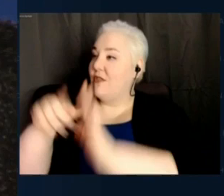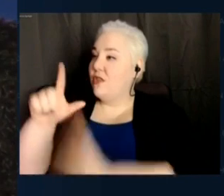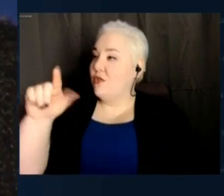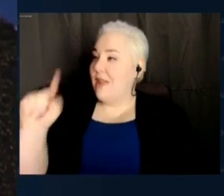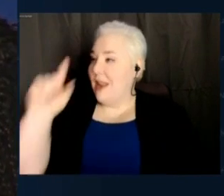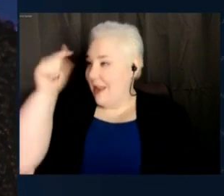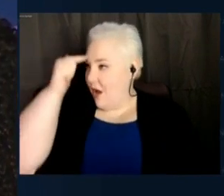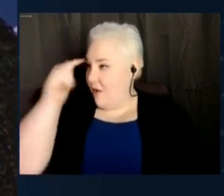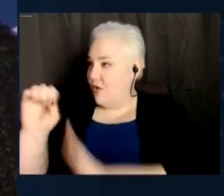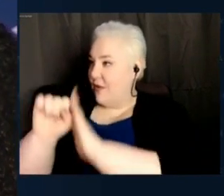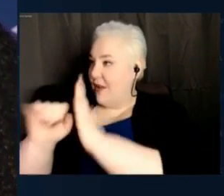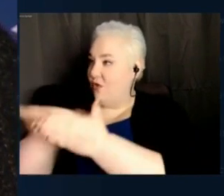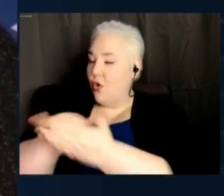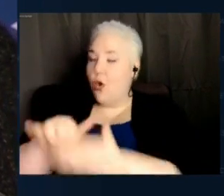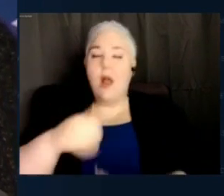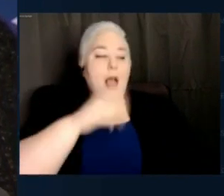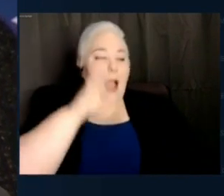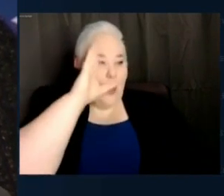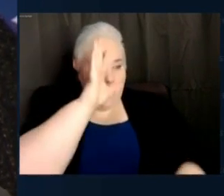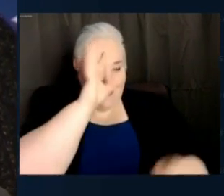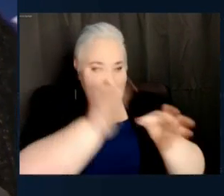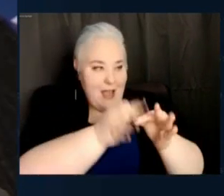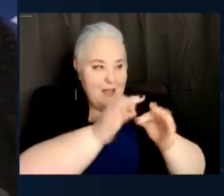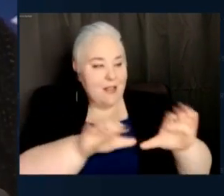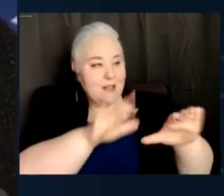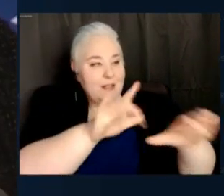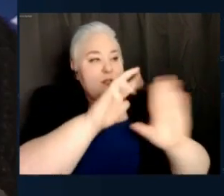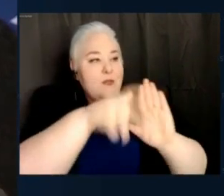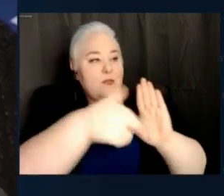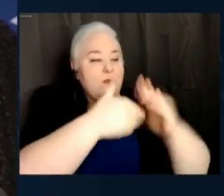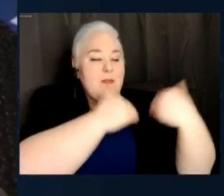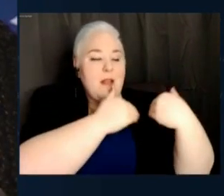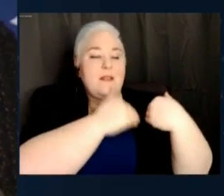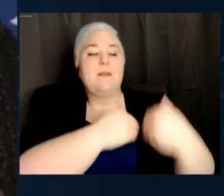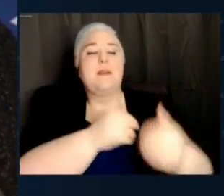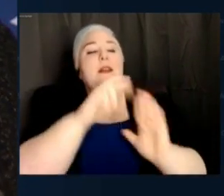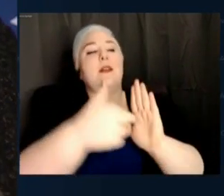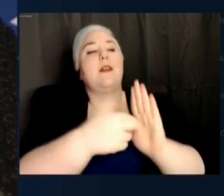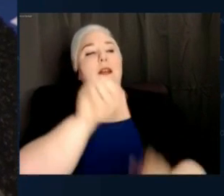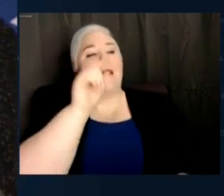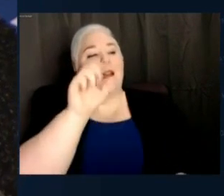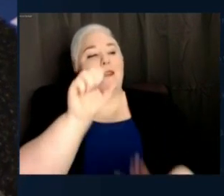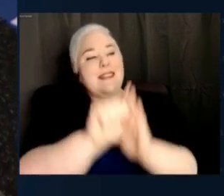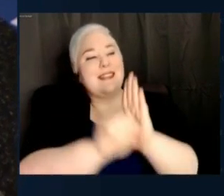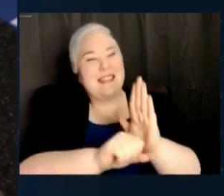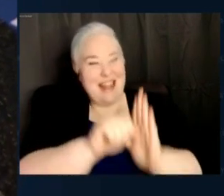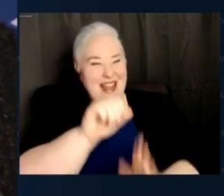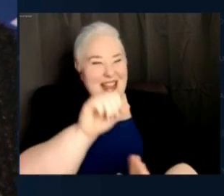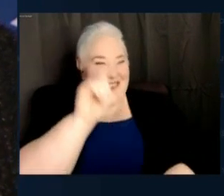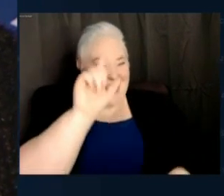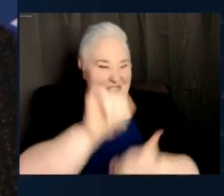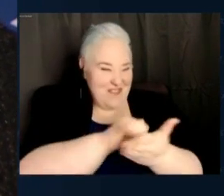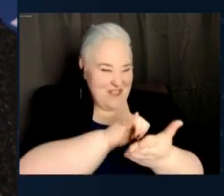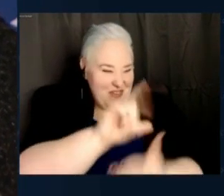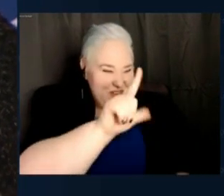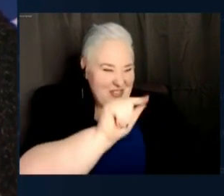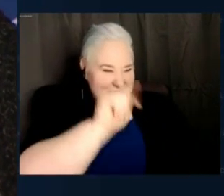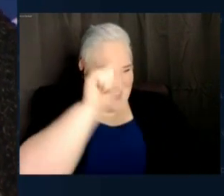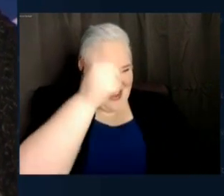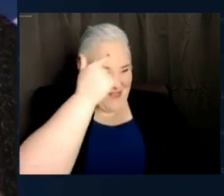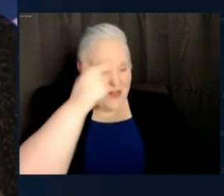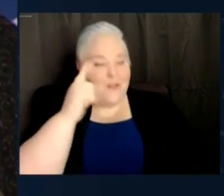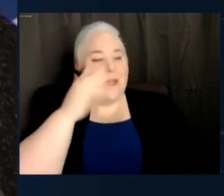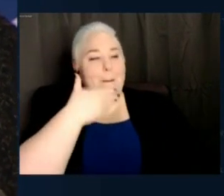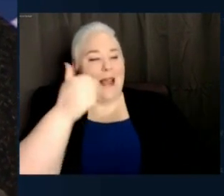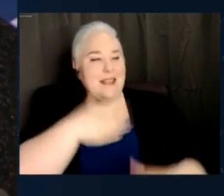New York. And I will faithfully discharge the duties of the office of the lieutenant governor of the state of New York. According to the best of my ability. According to the best of my